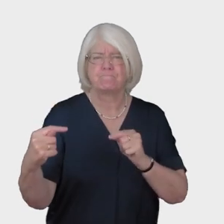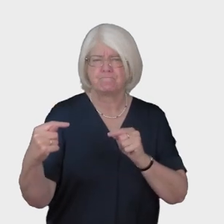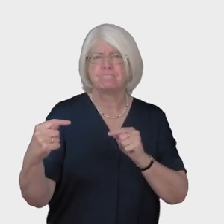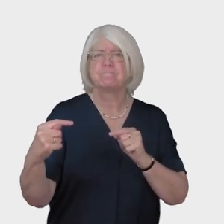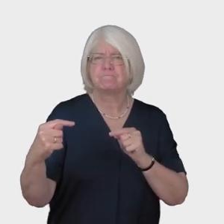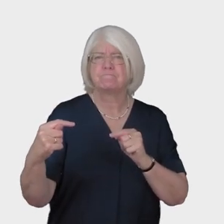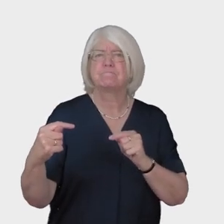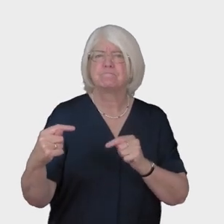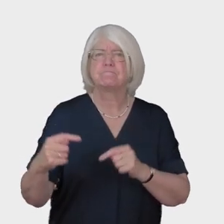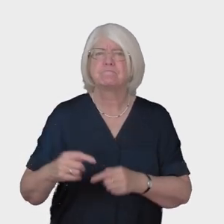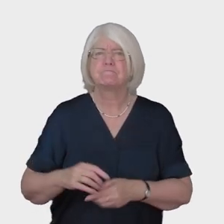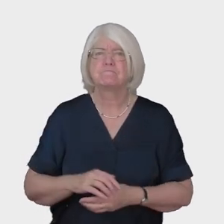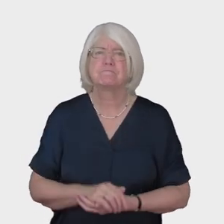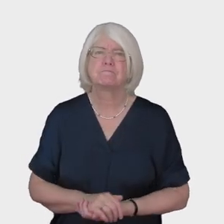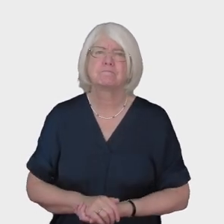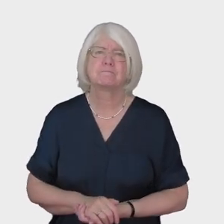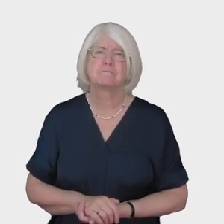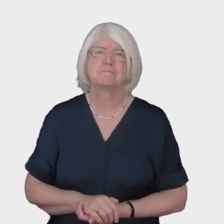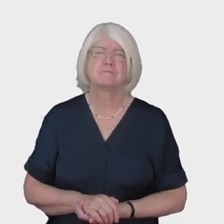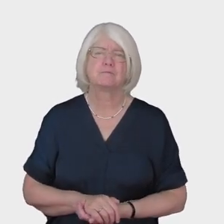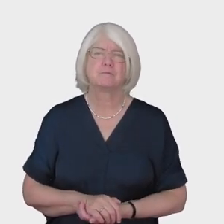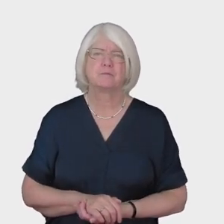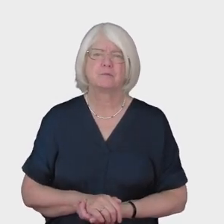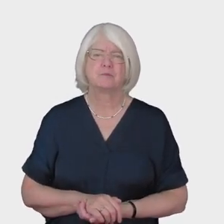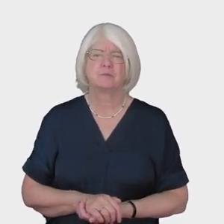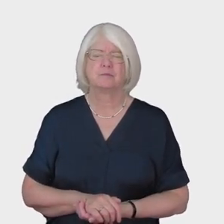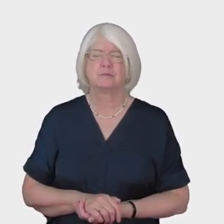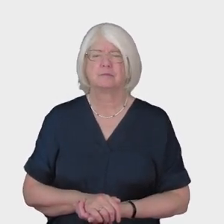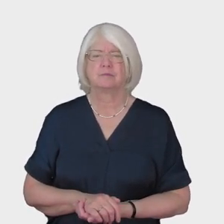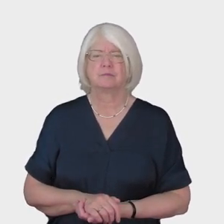yet he would rise